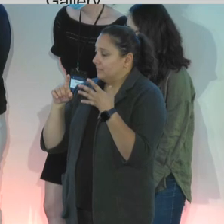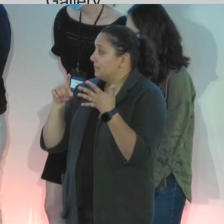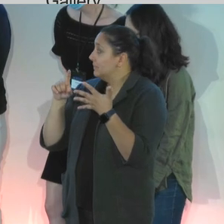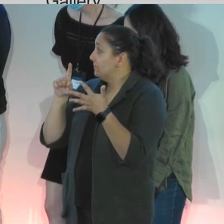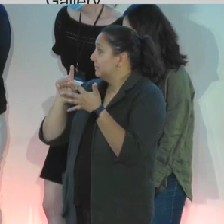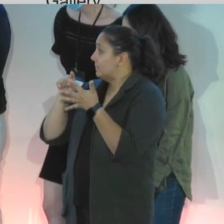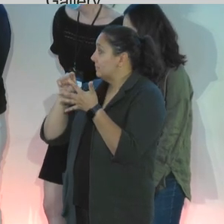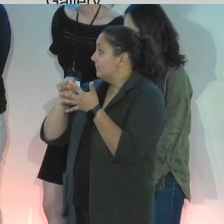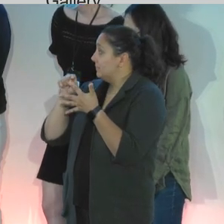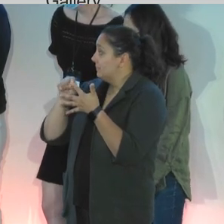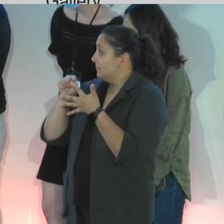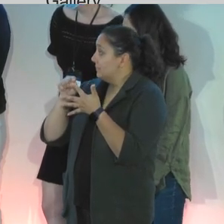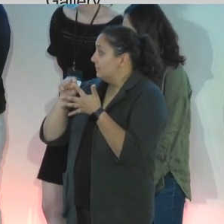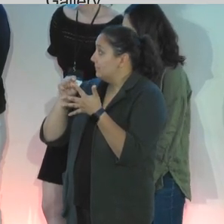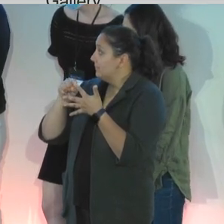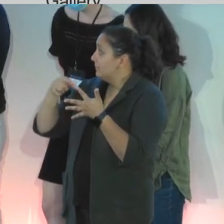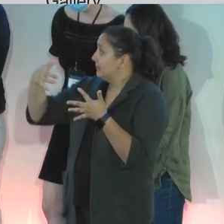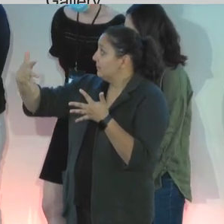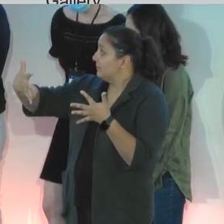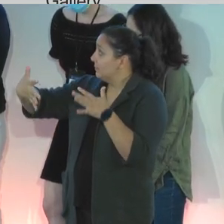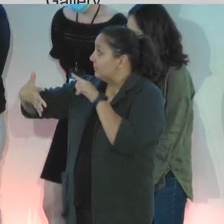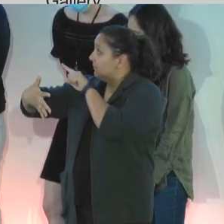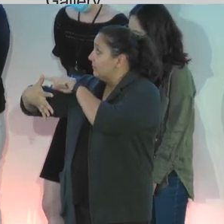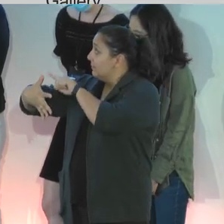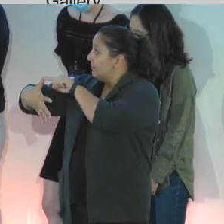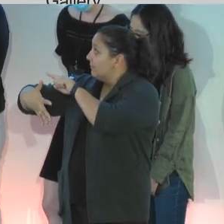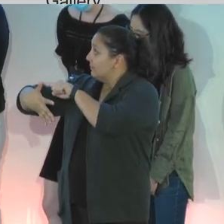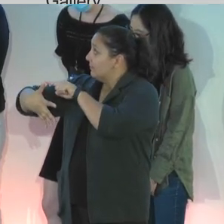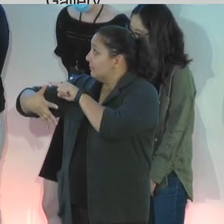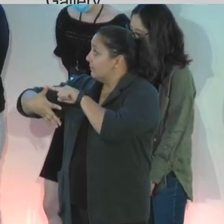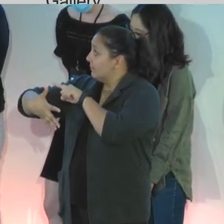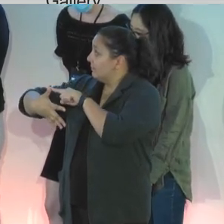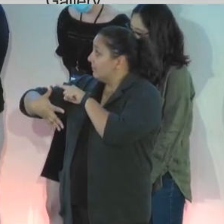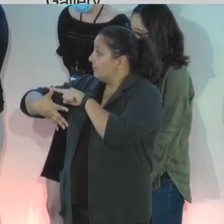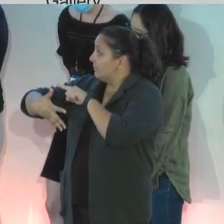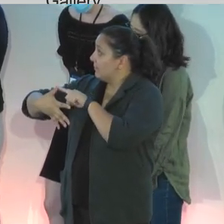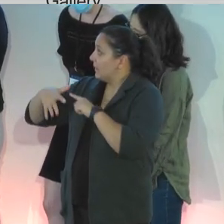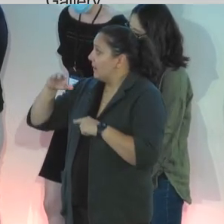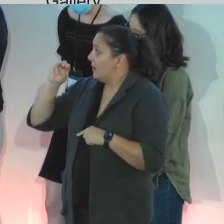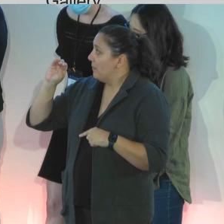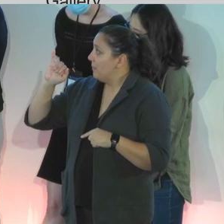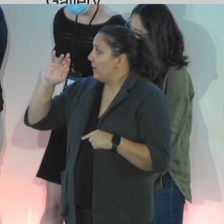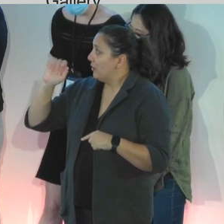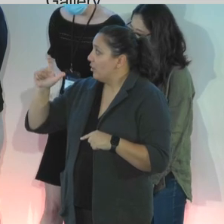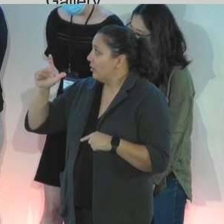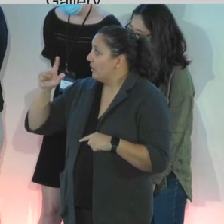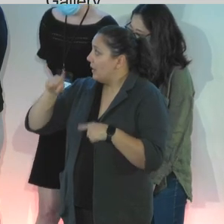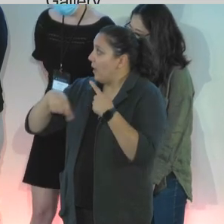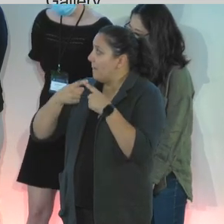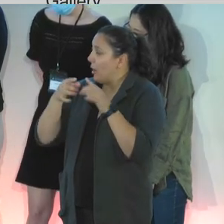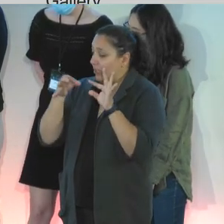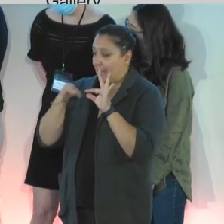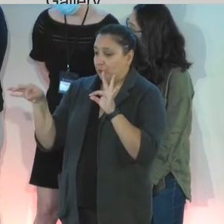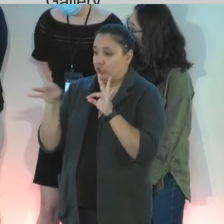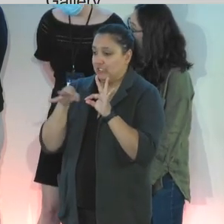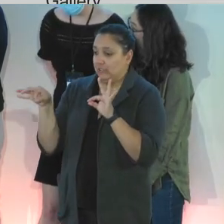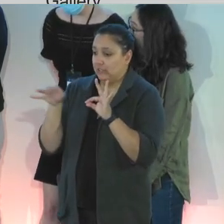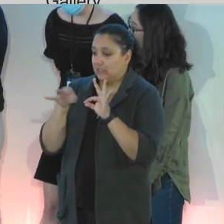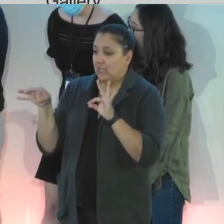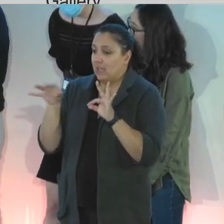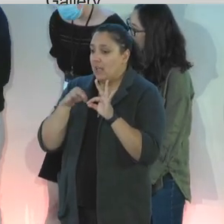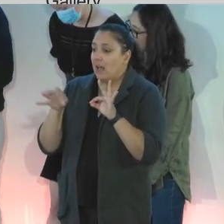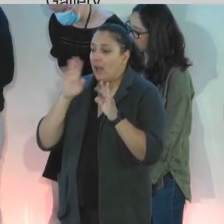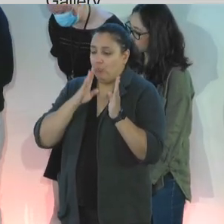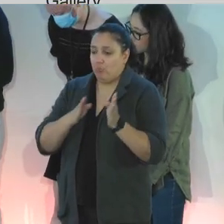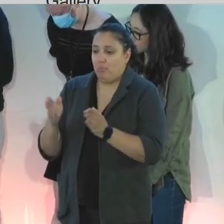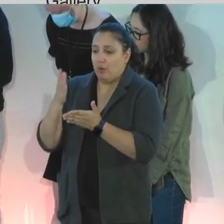I'm sneaking behind you. Hi, my name is Michael Cooper. I'm from the World Wide Web Consortium. I'm running a breakout on captions. I've prepared some questions about